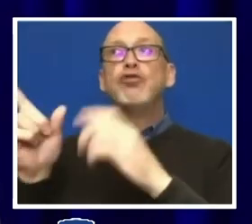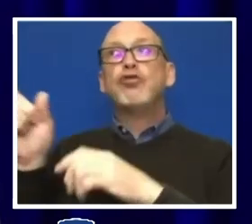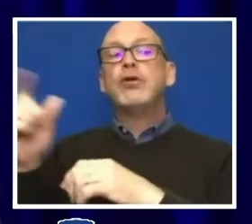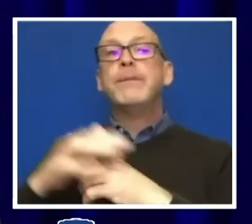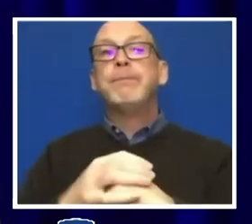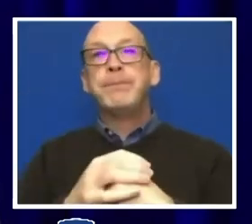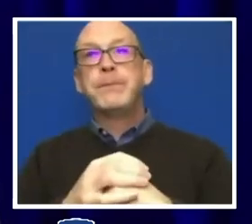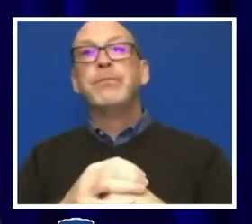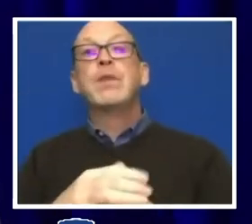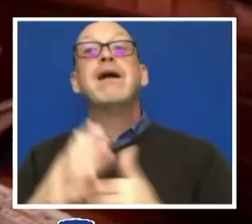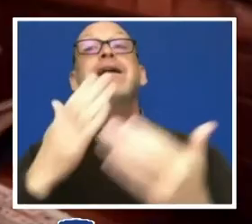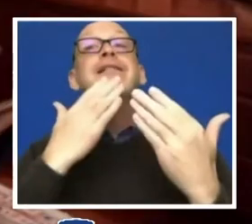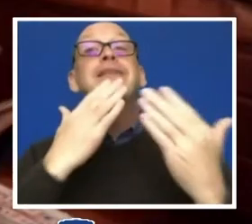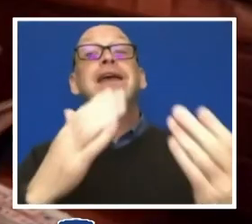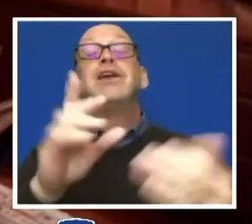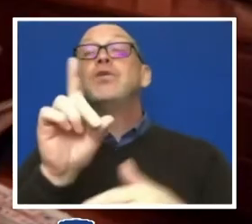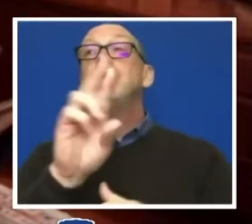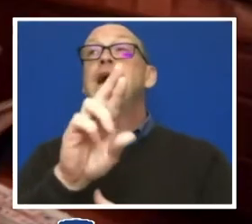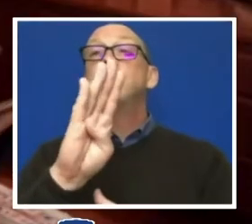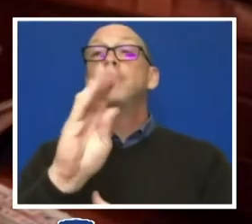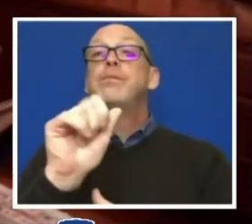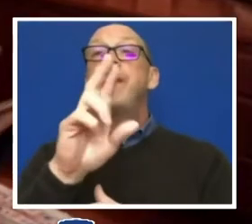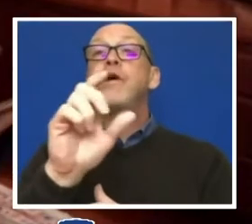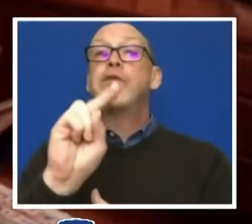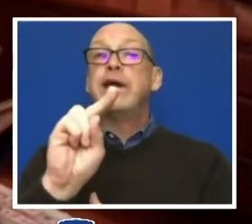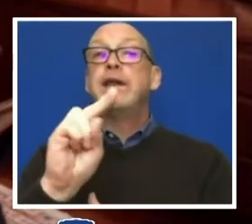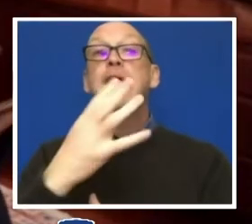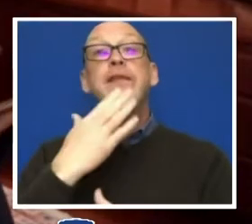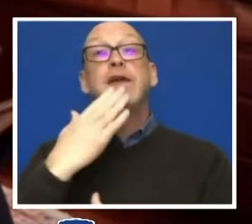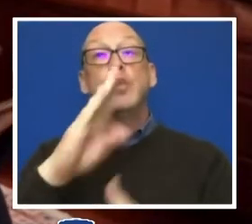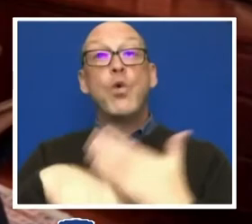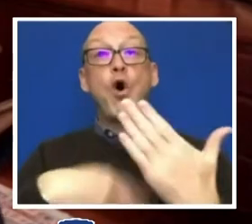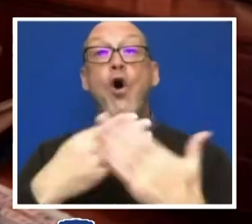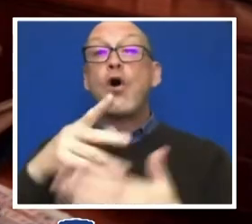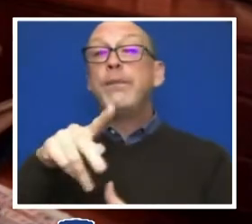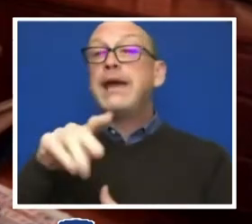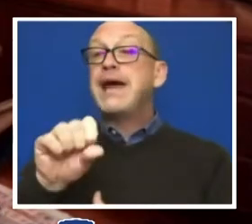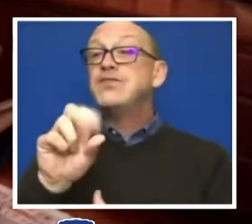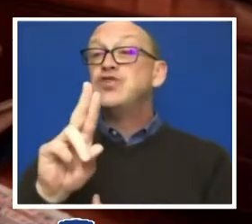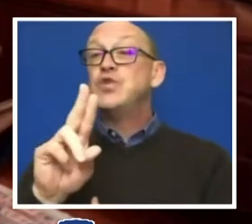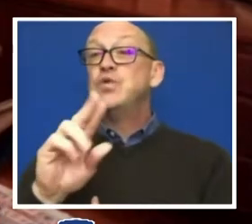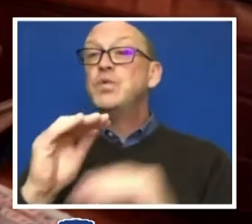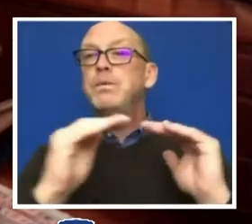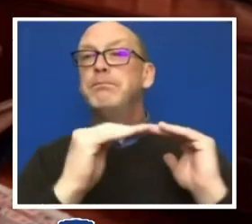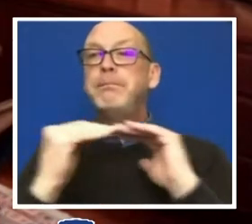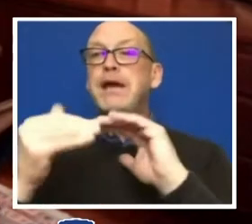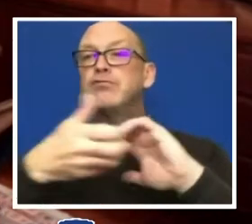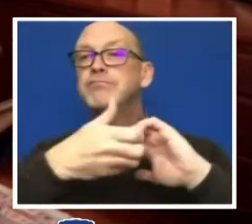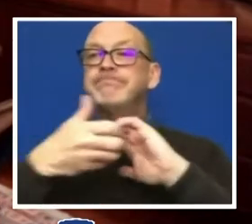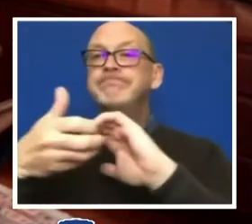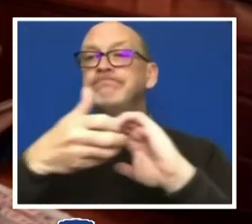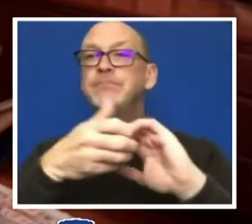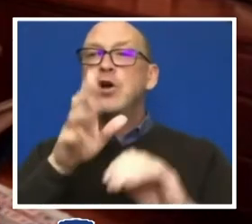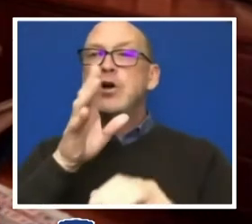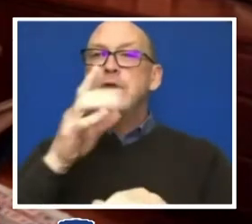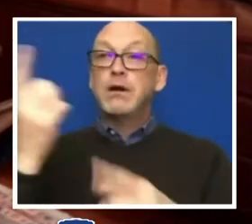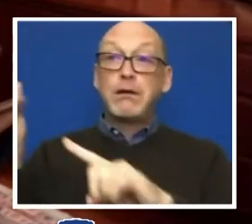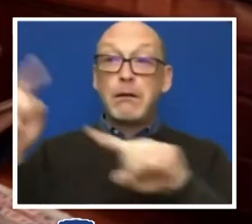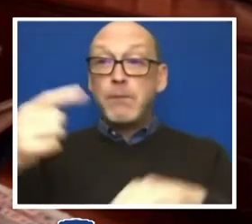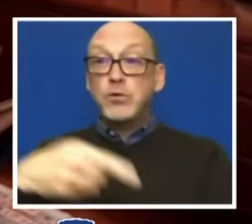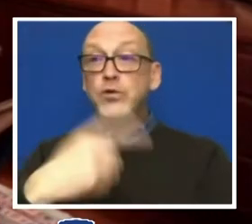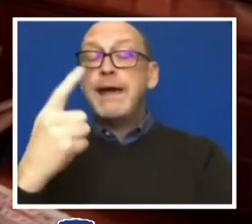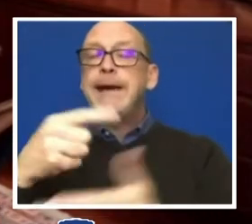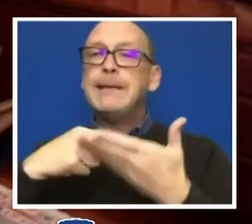Thank you, Dr. Barron. And thank you all of my Penn State colleagues for being here today to discuss these important